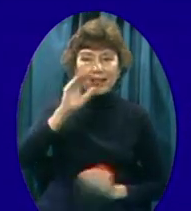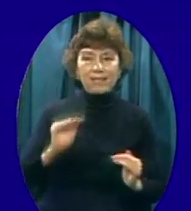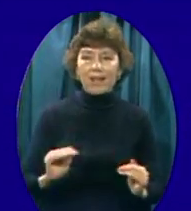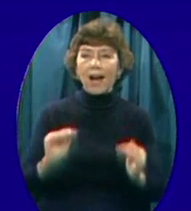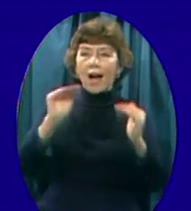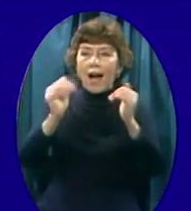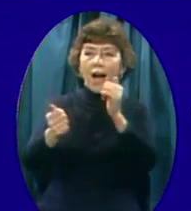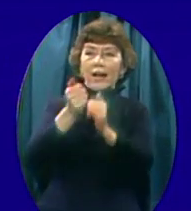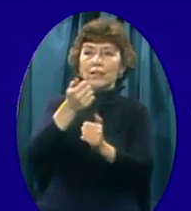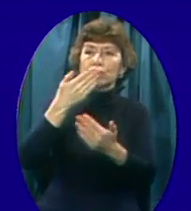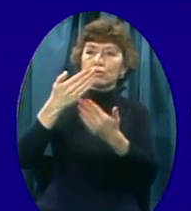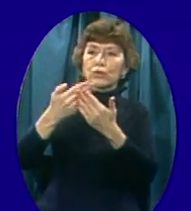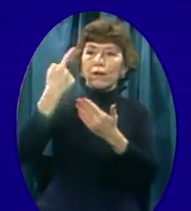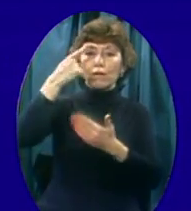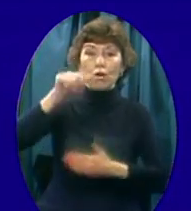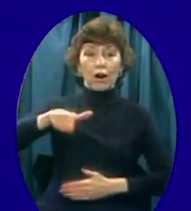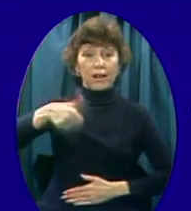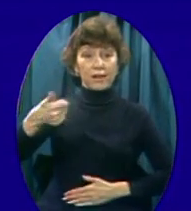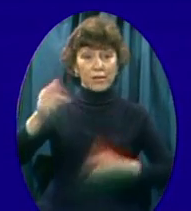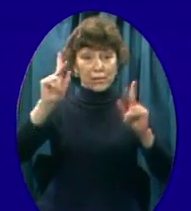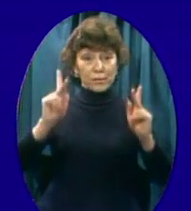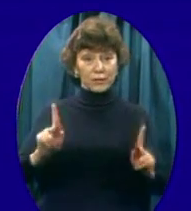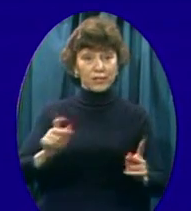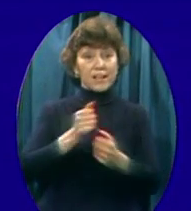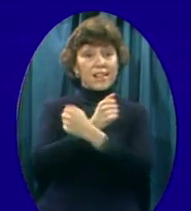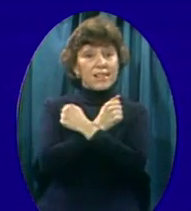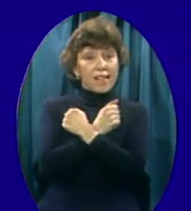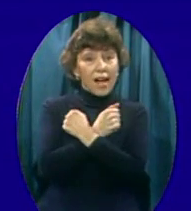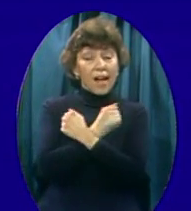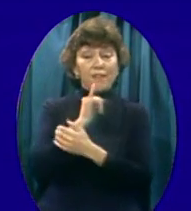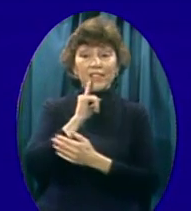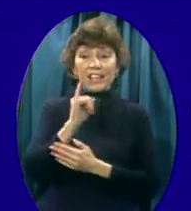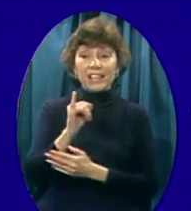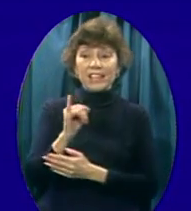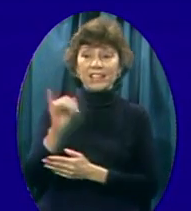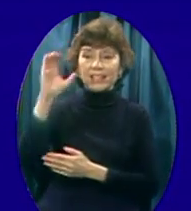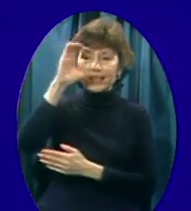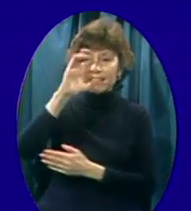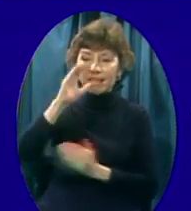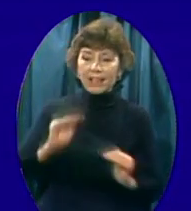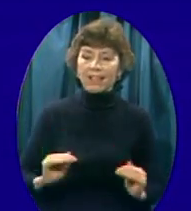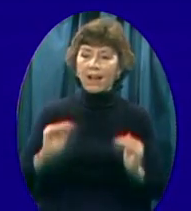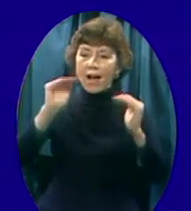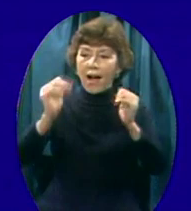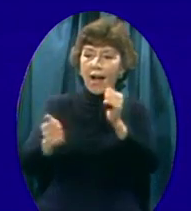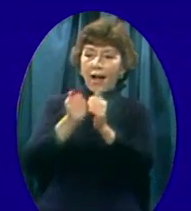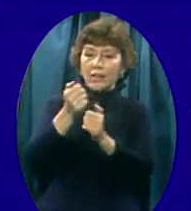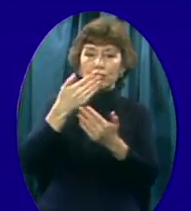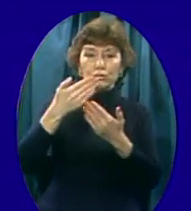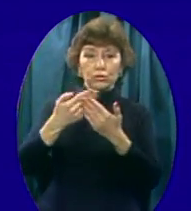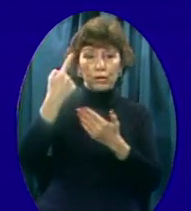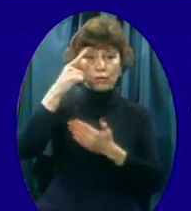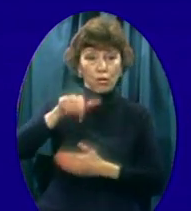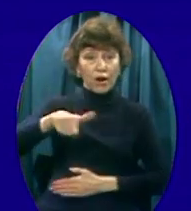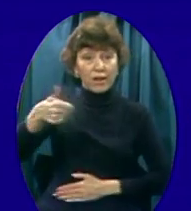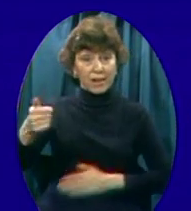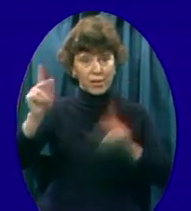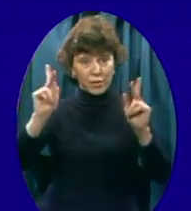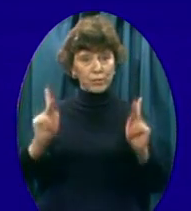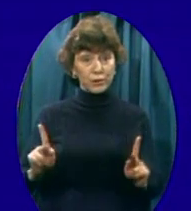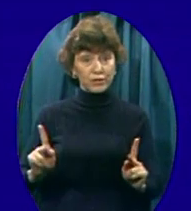For another person Love is that act Of seeking The highest good For another person